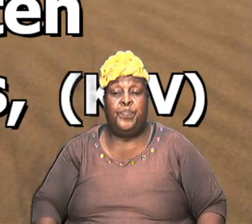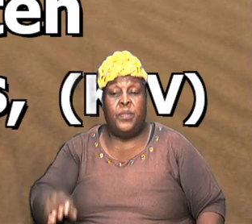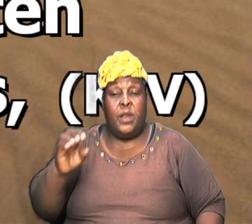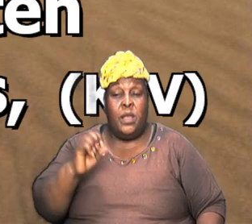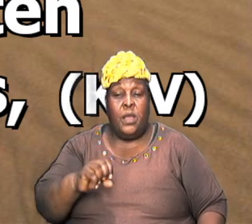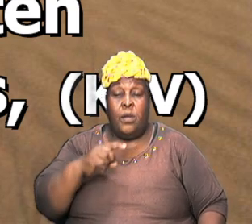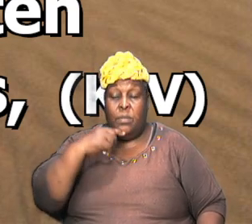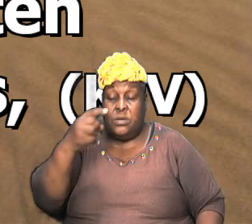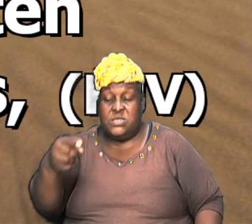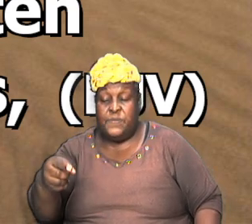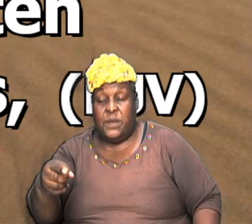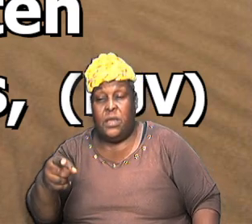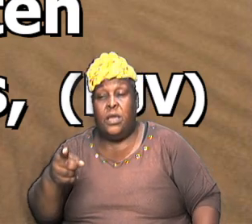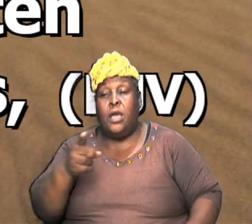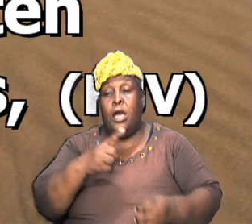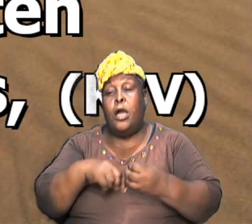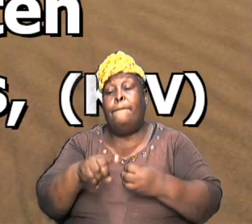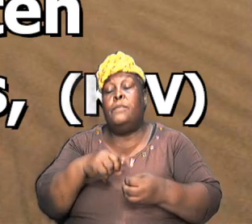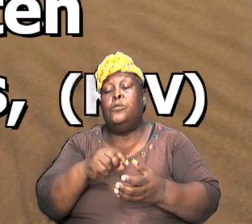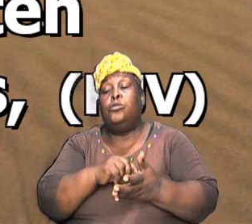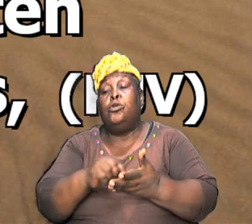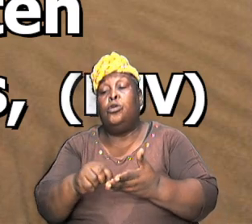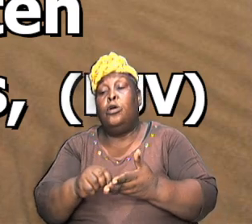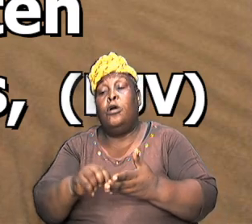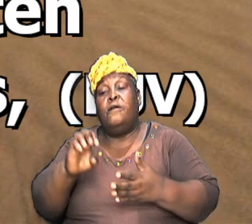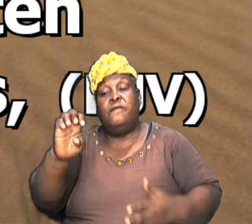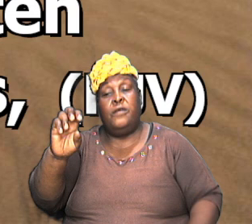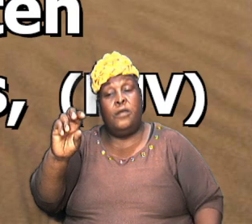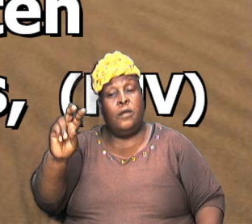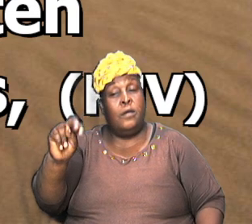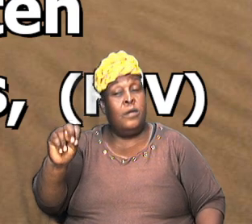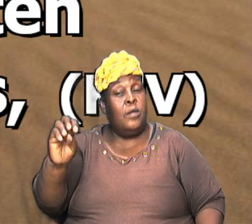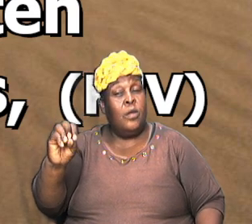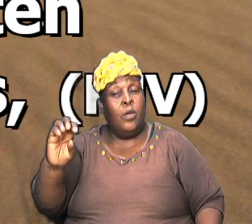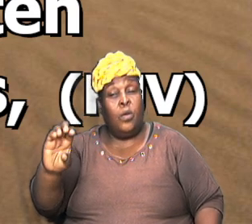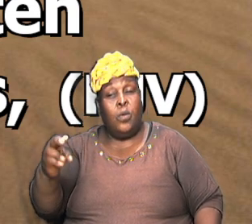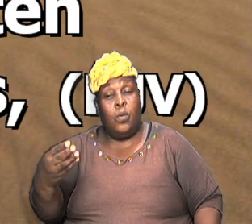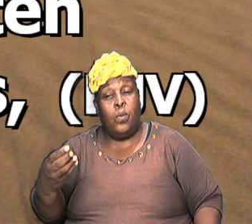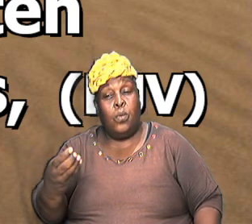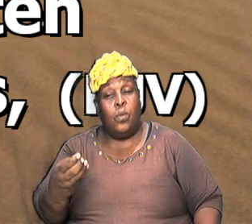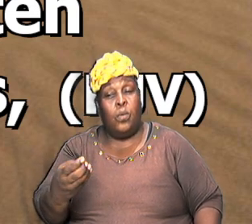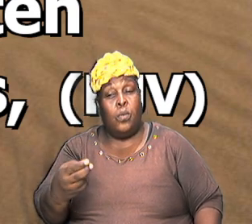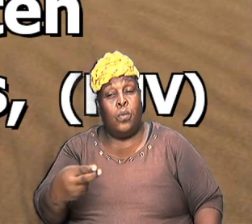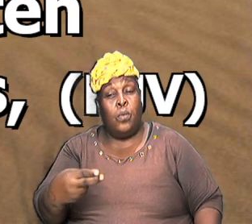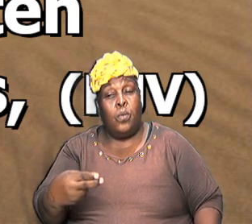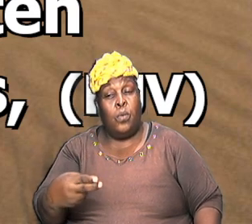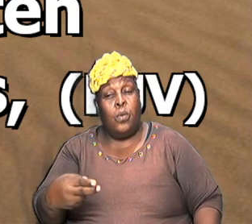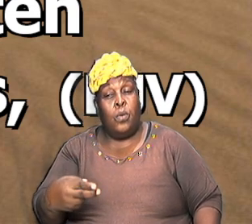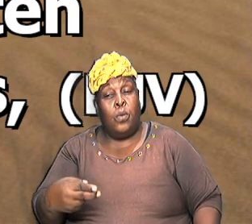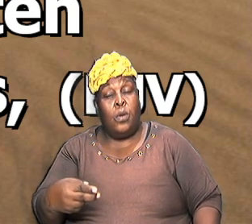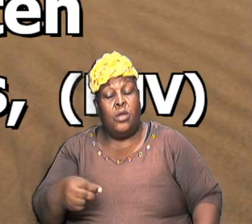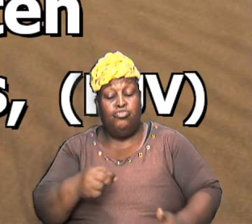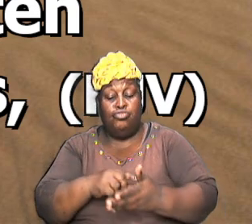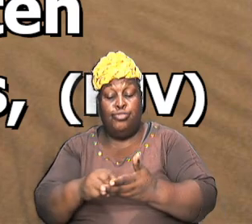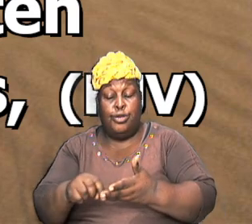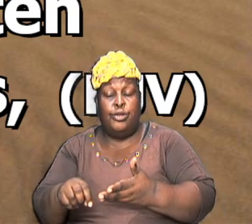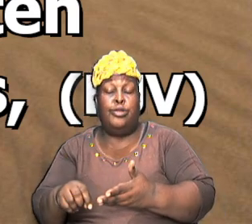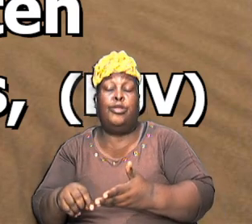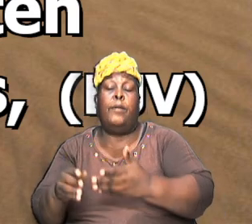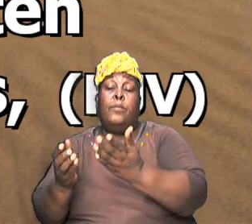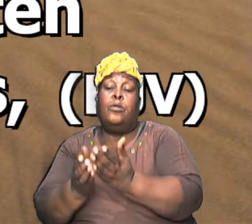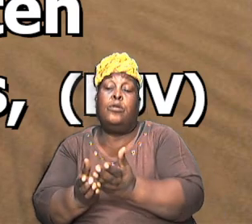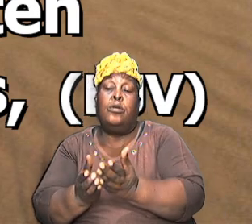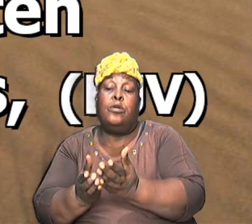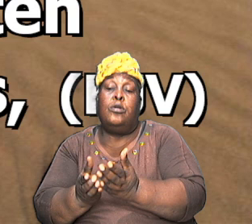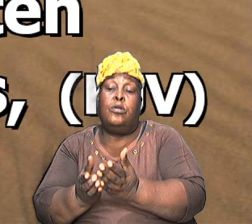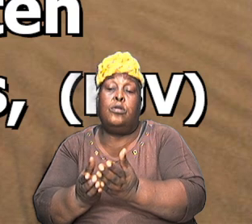makes reference to the writing of Enoch because Enoch himself had written a book because there is such a book